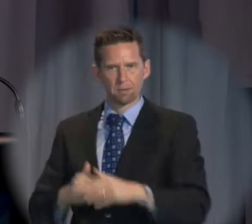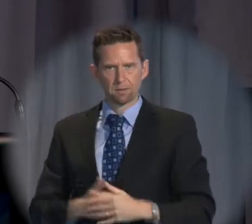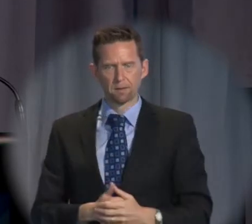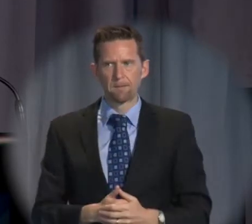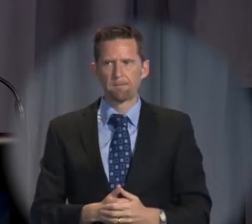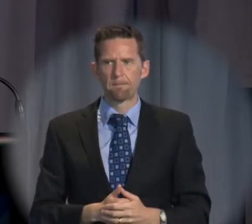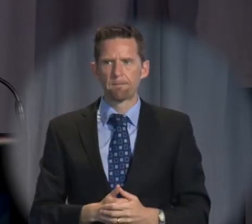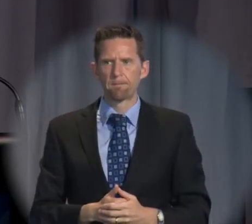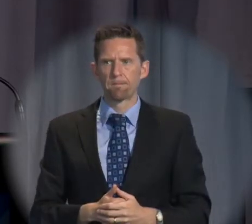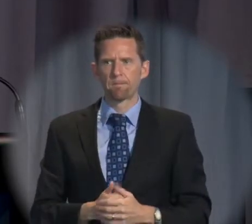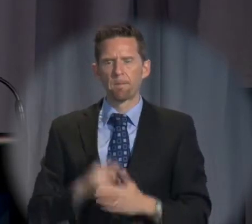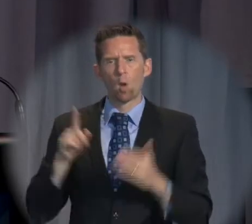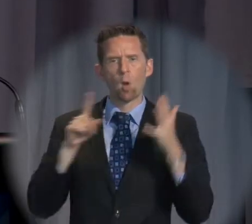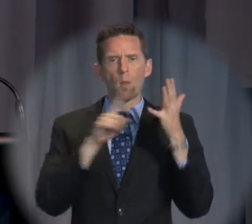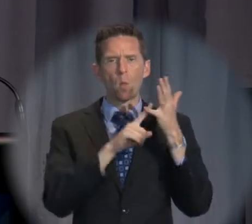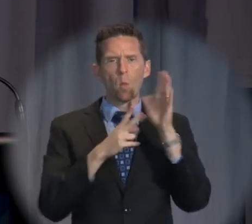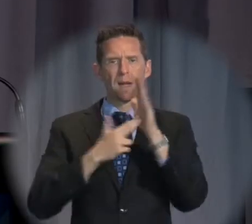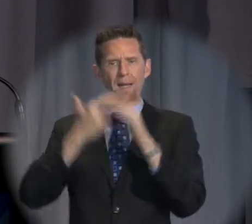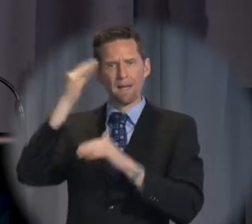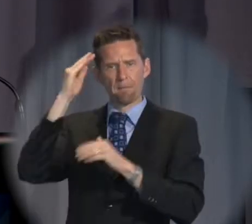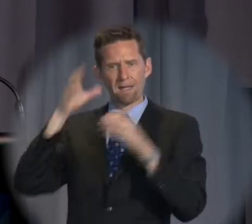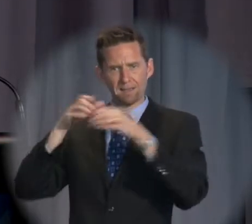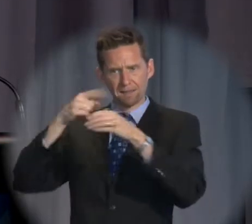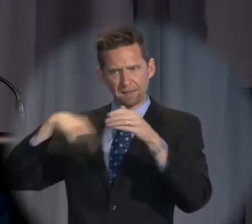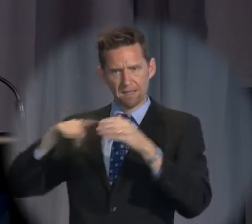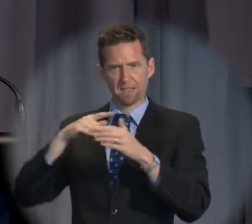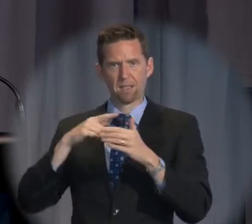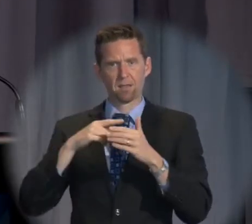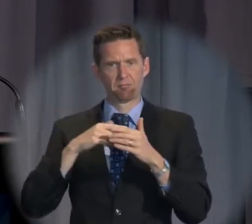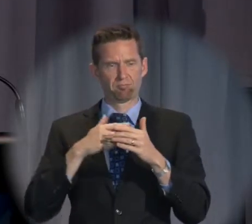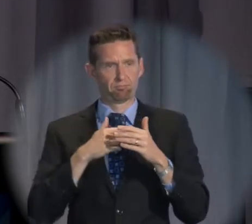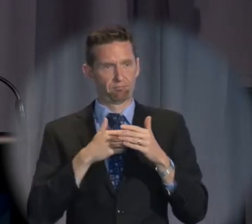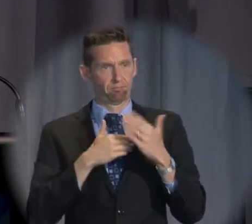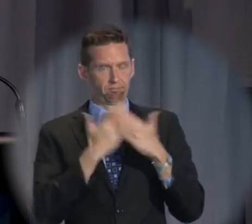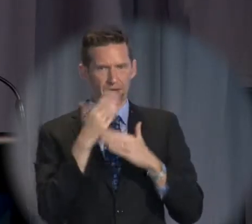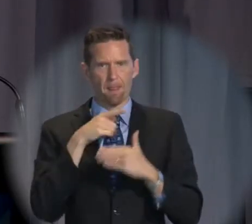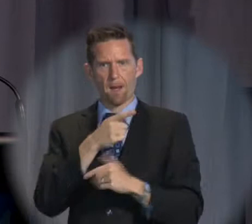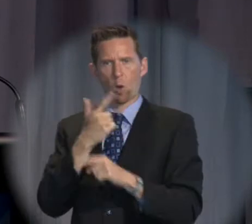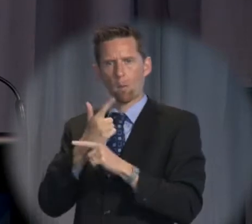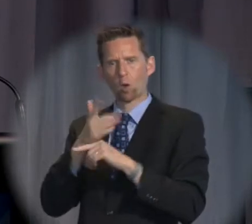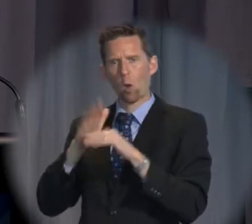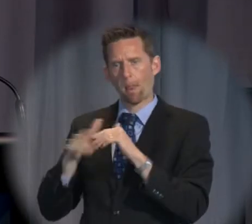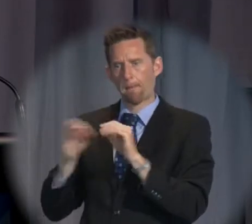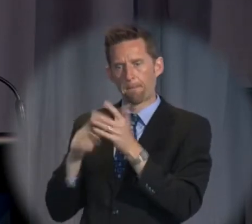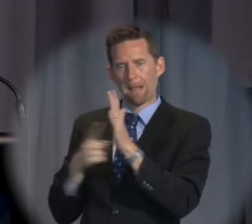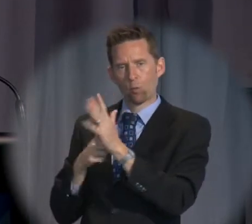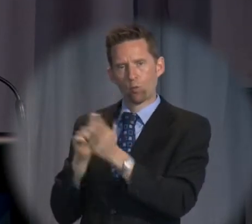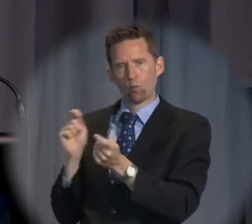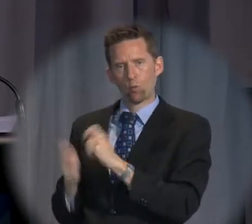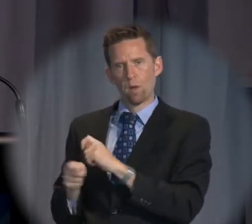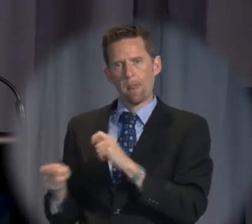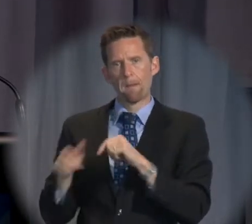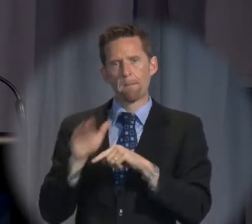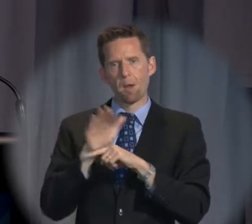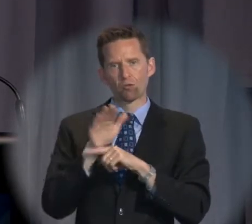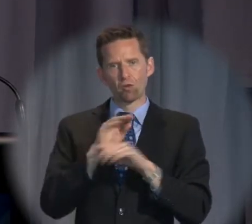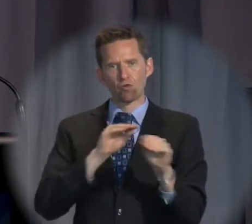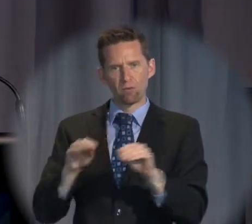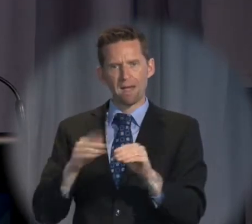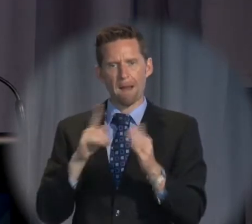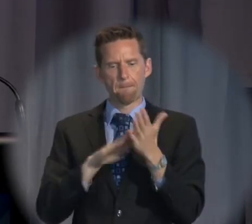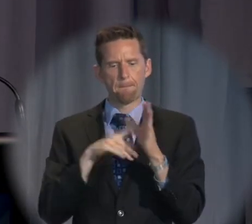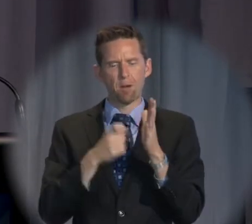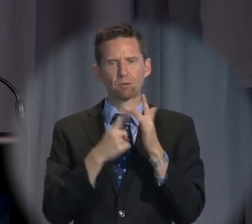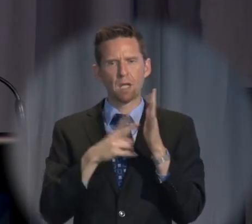Nations Committee, even very unusually, commented on the bill to amend the Migration of Maritime Powers Act, as it then